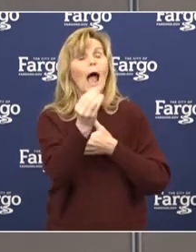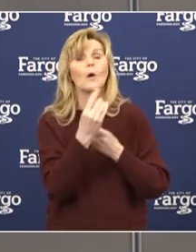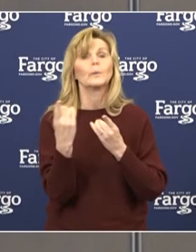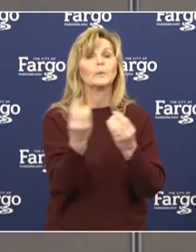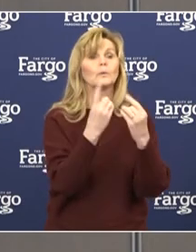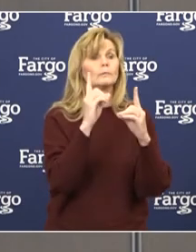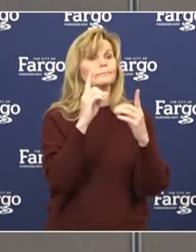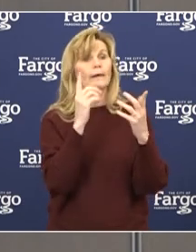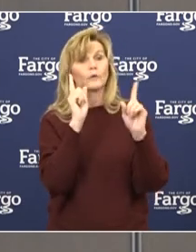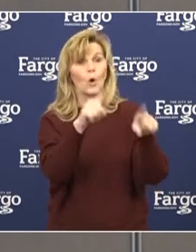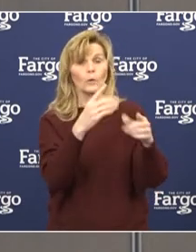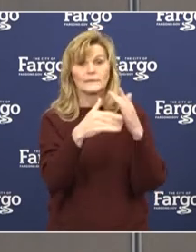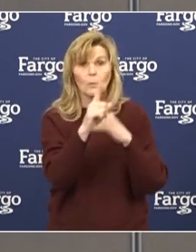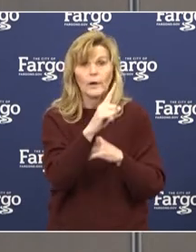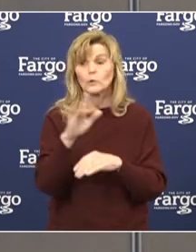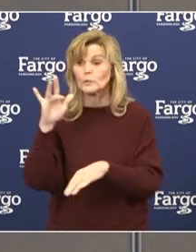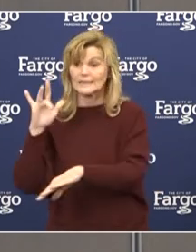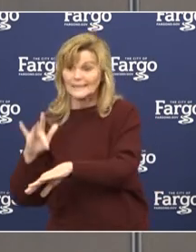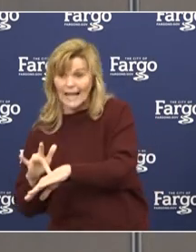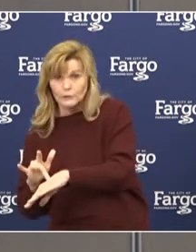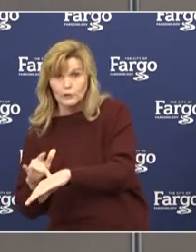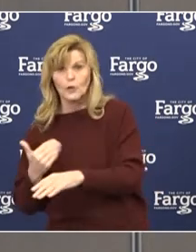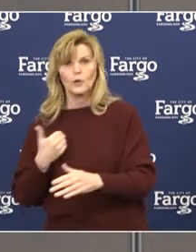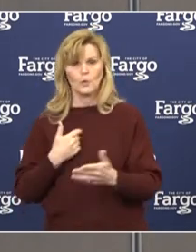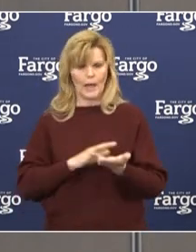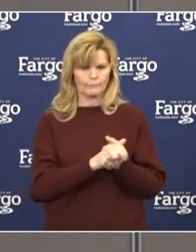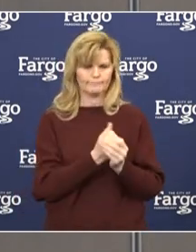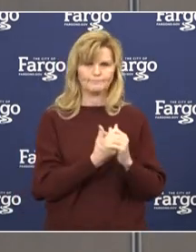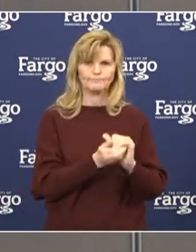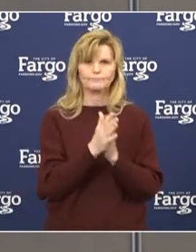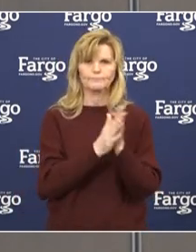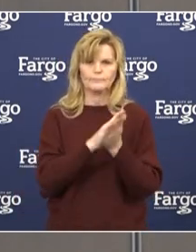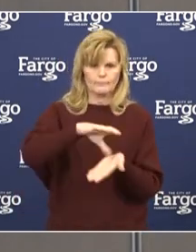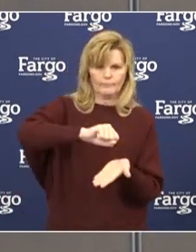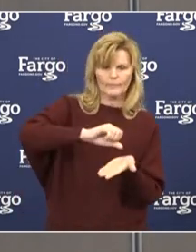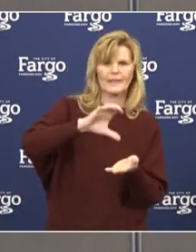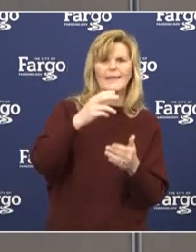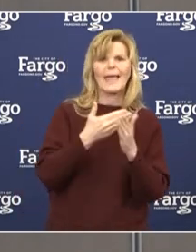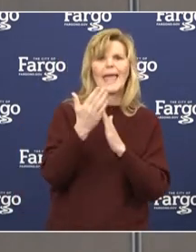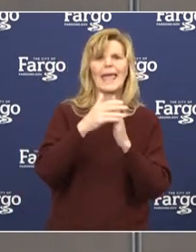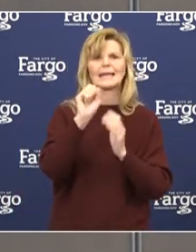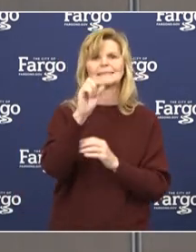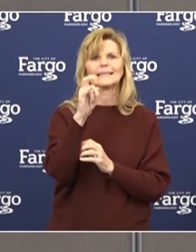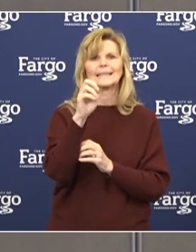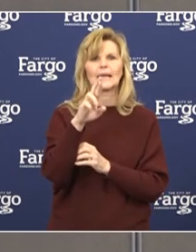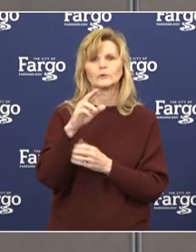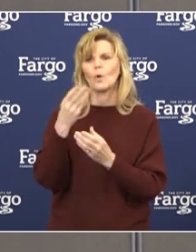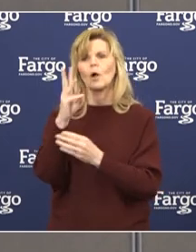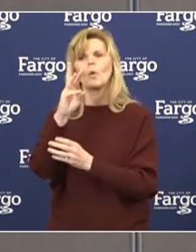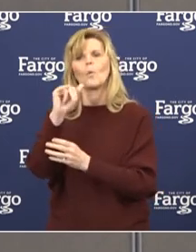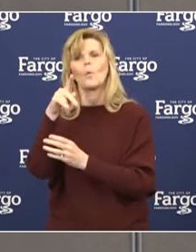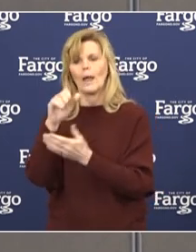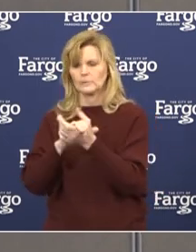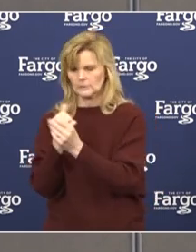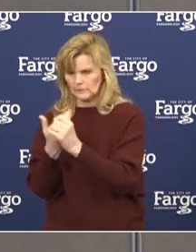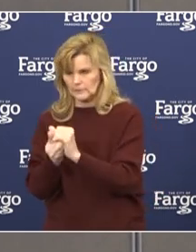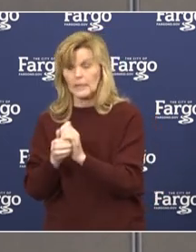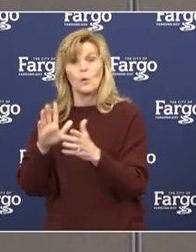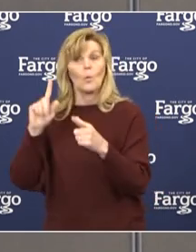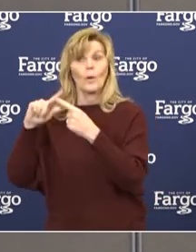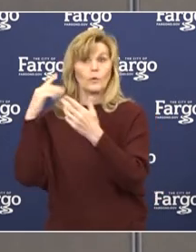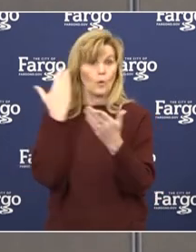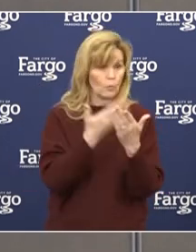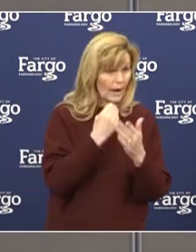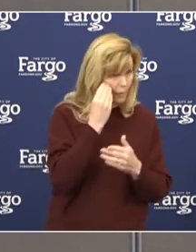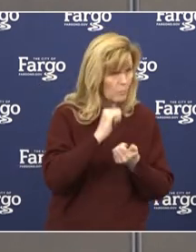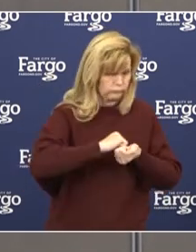sanitizing wipes available if you would need to. Also when you get back home, to wash your hands thoroughly with soap and water when you are able to.